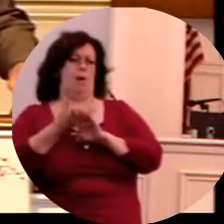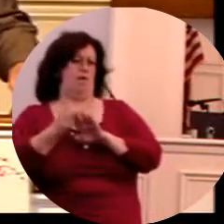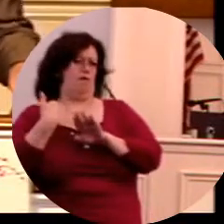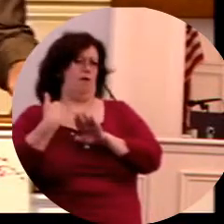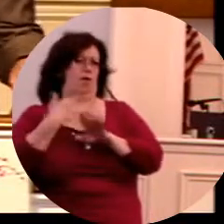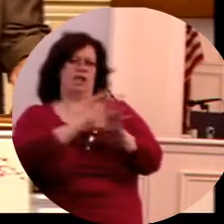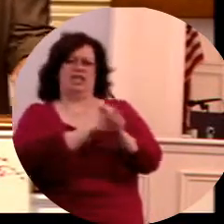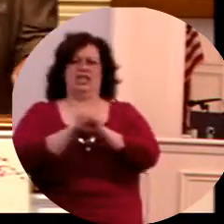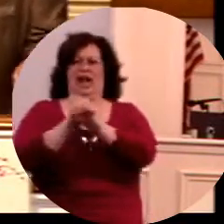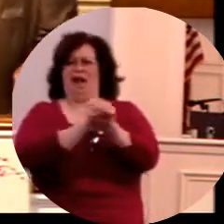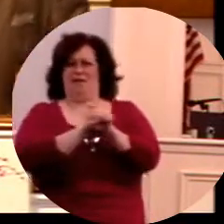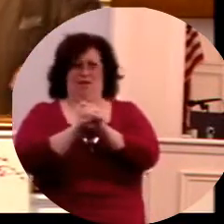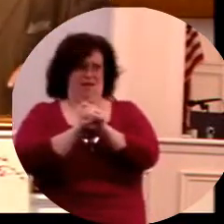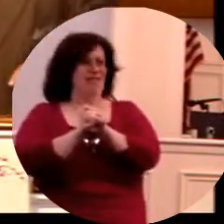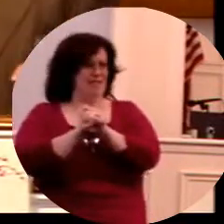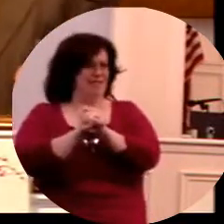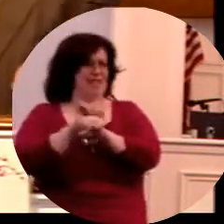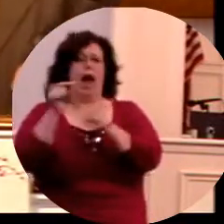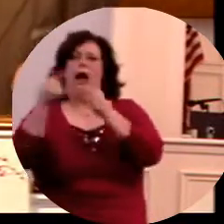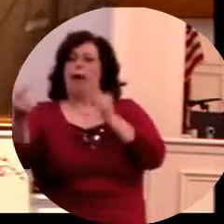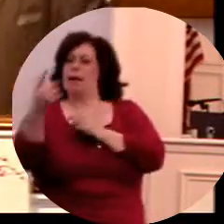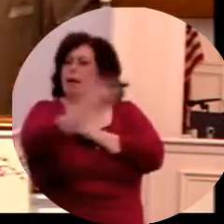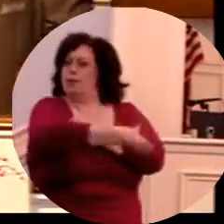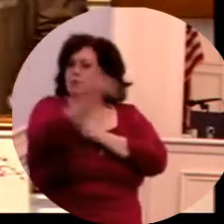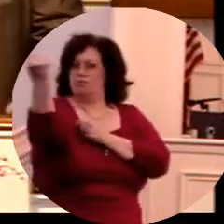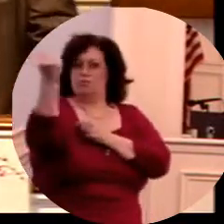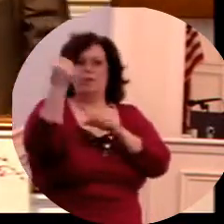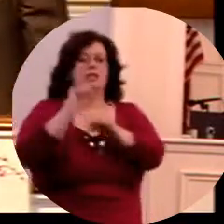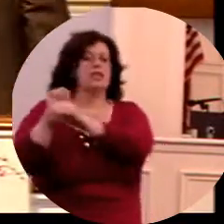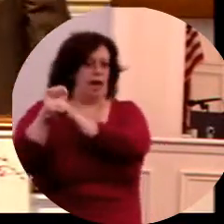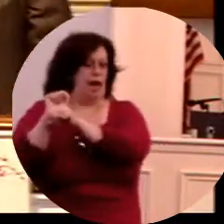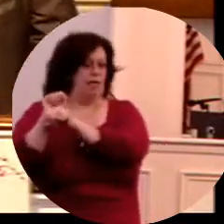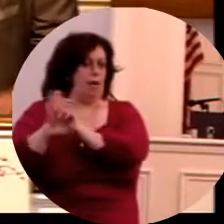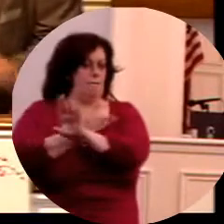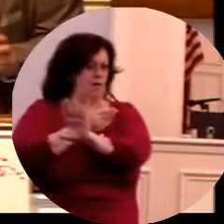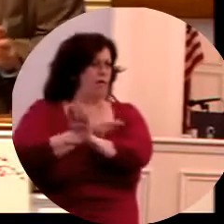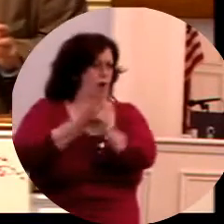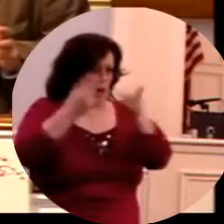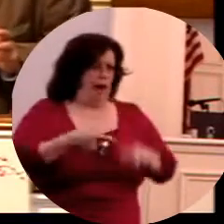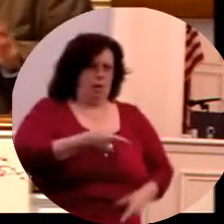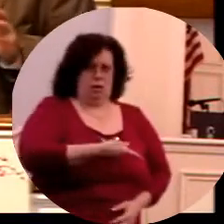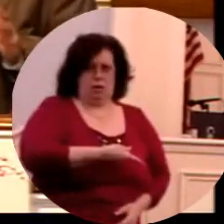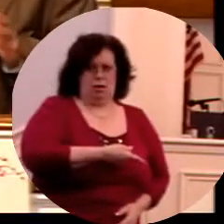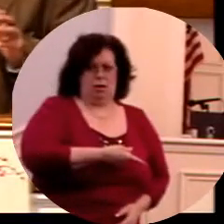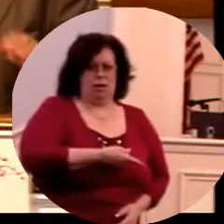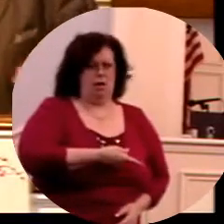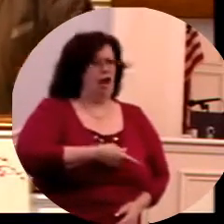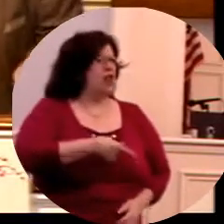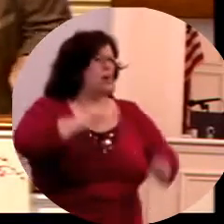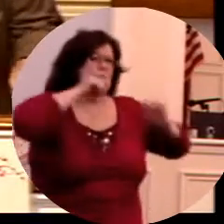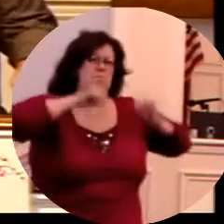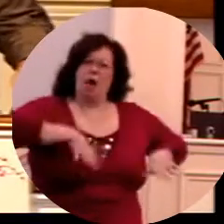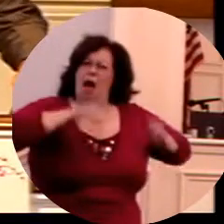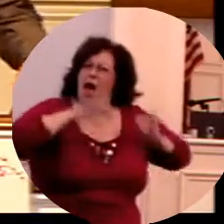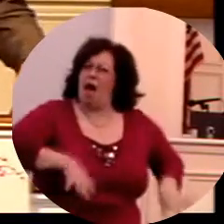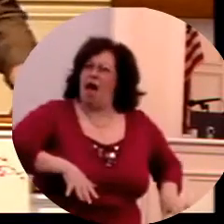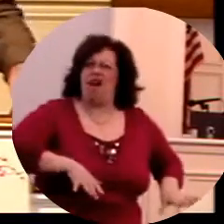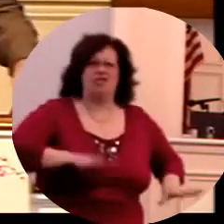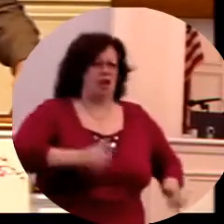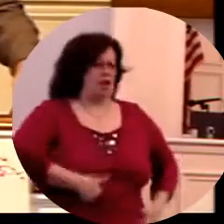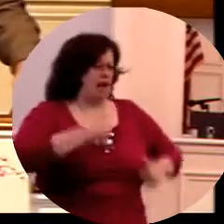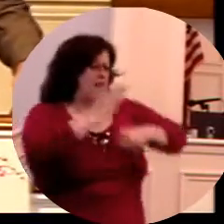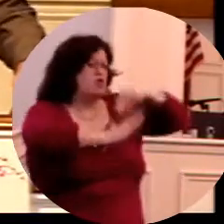before this time of Moses, the days of Moses. And we find that they were greatly